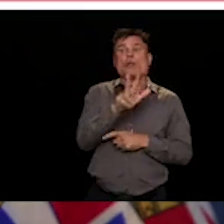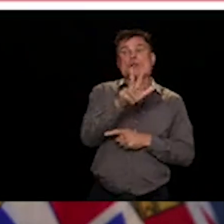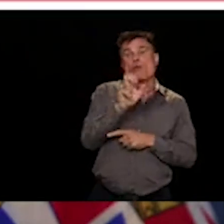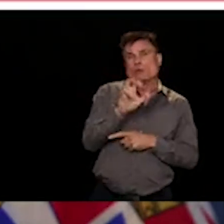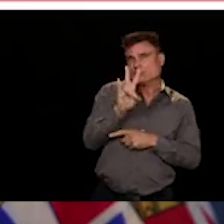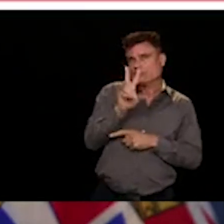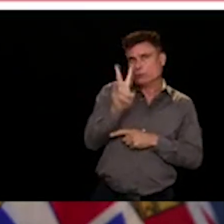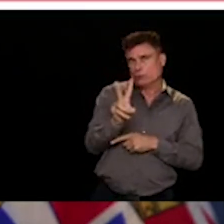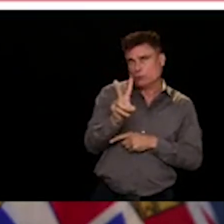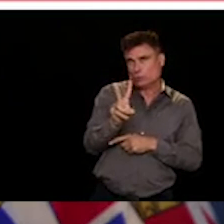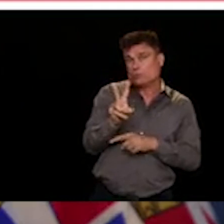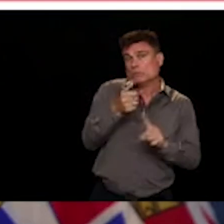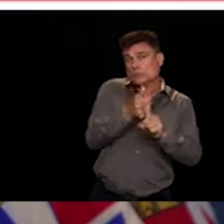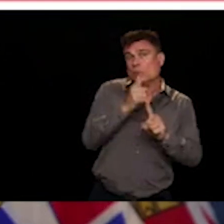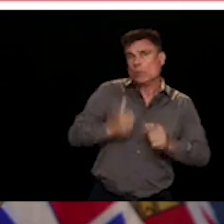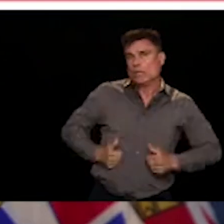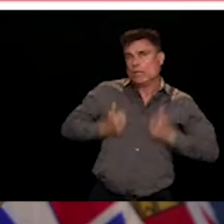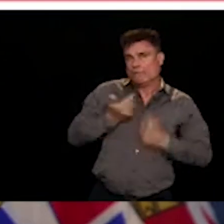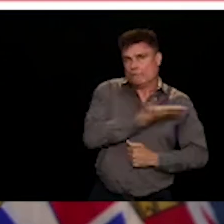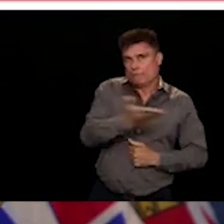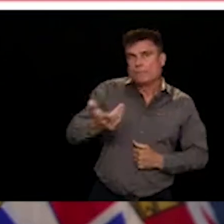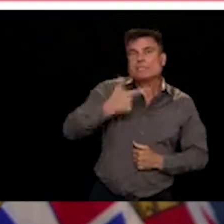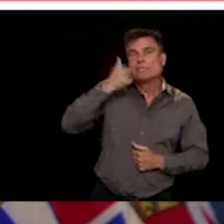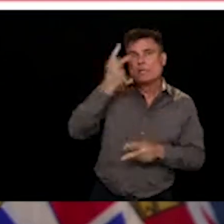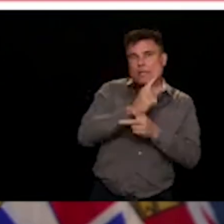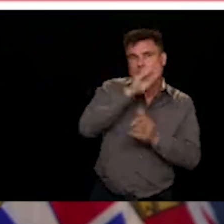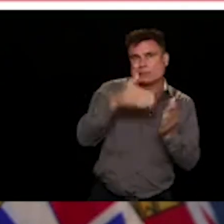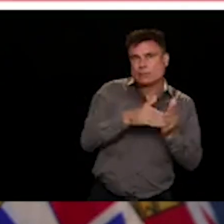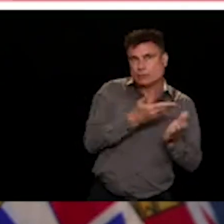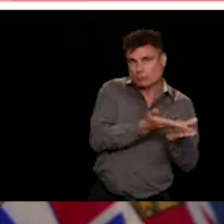care or acute care and 227 staff.